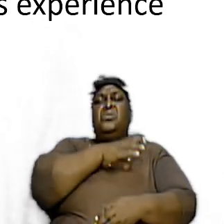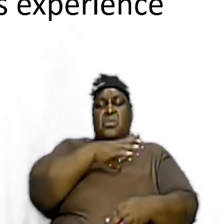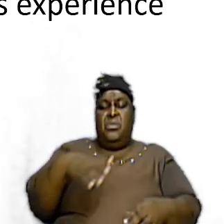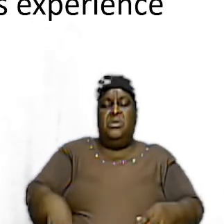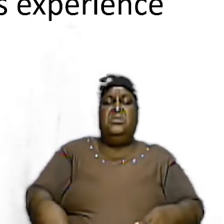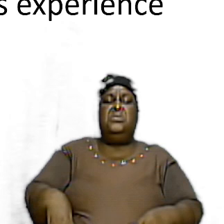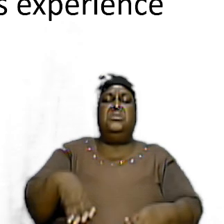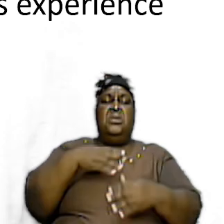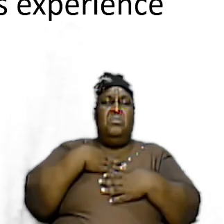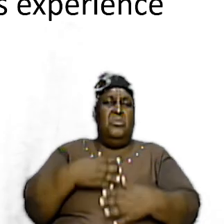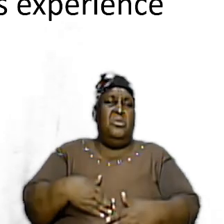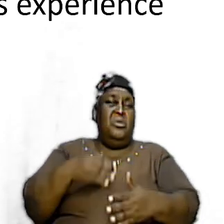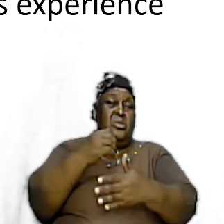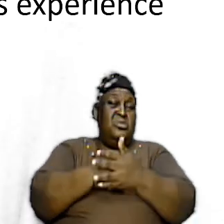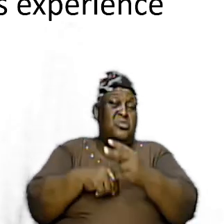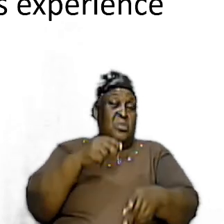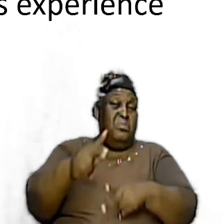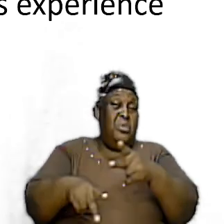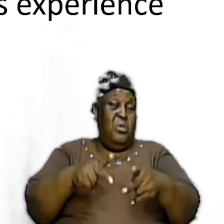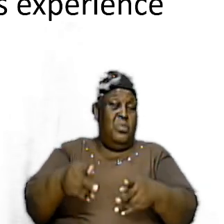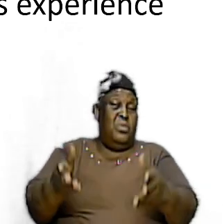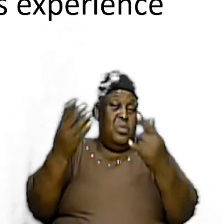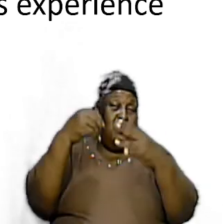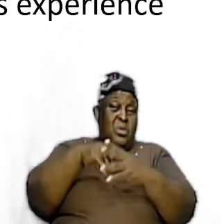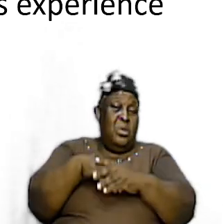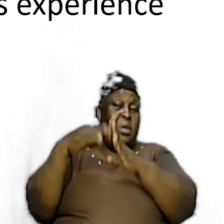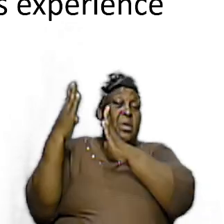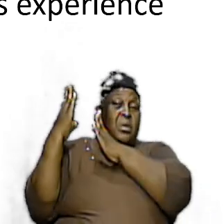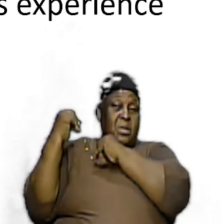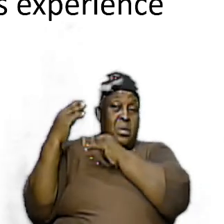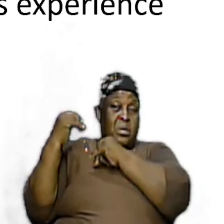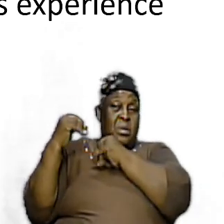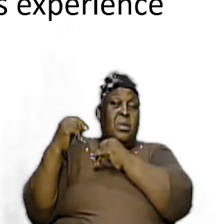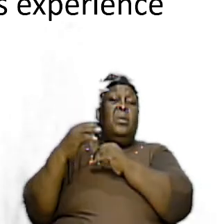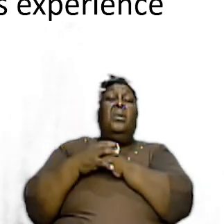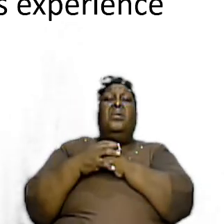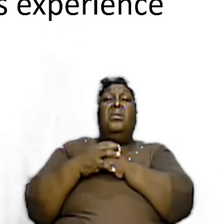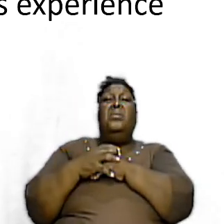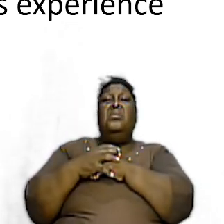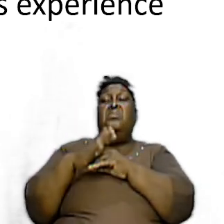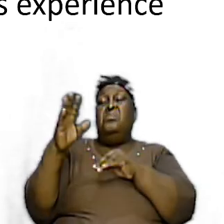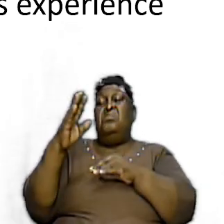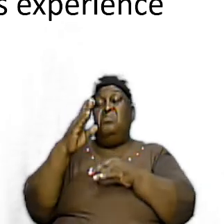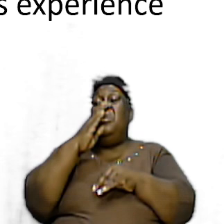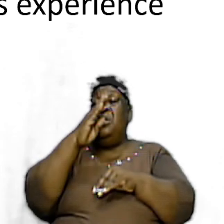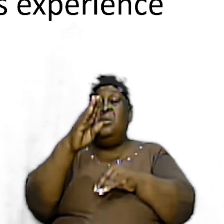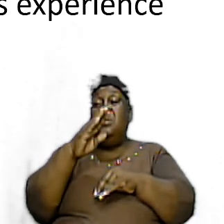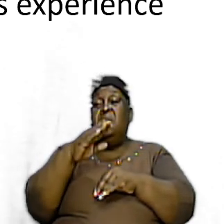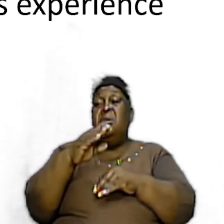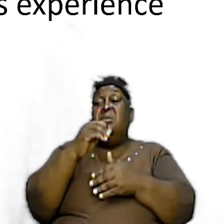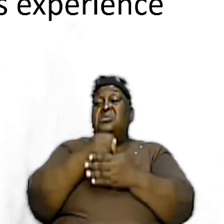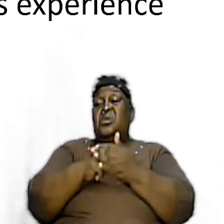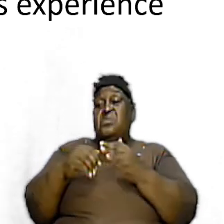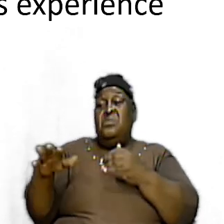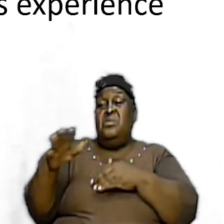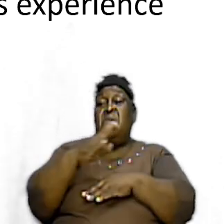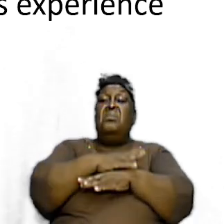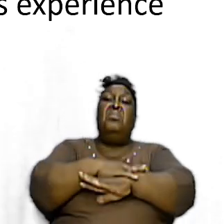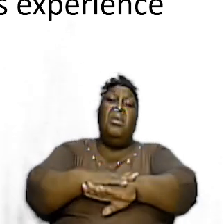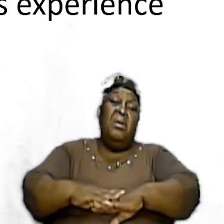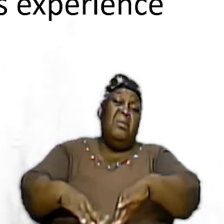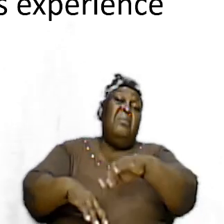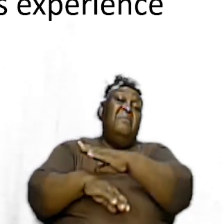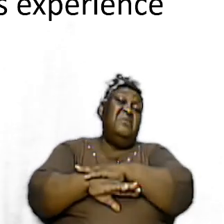some folks came in with the expectation that it was going to be a bed of roses some folks came in with the expectation